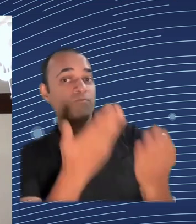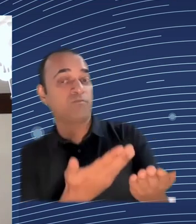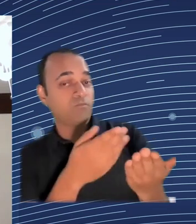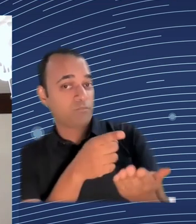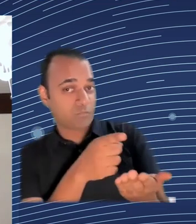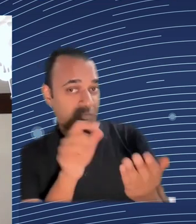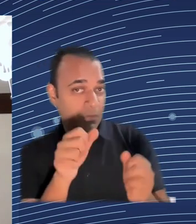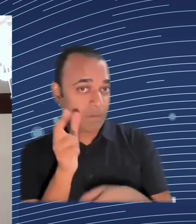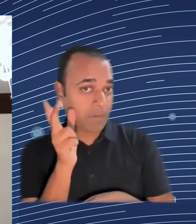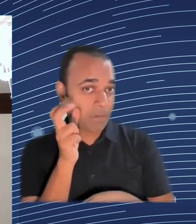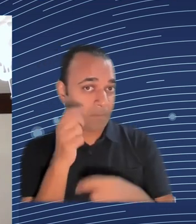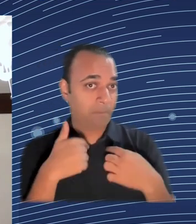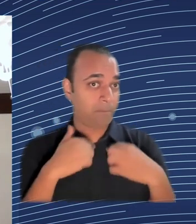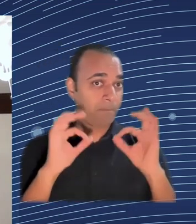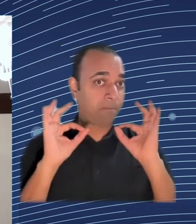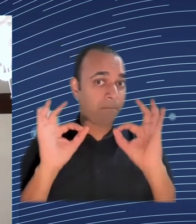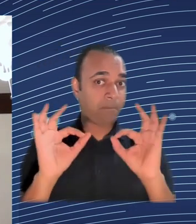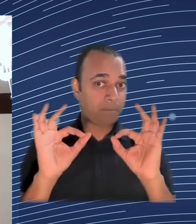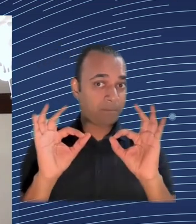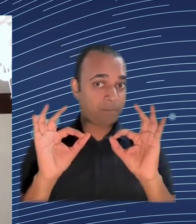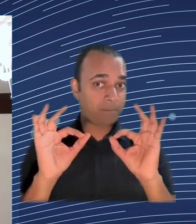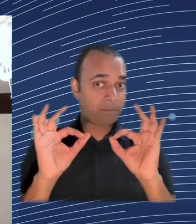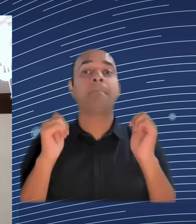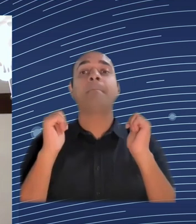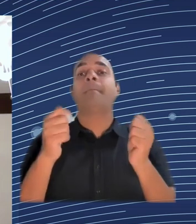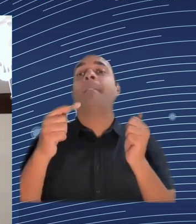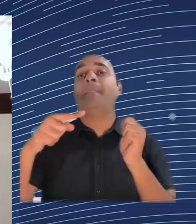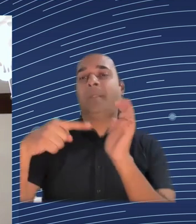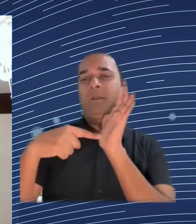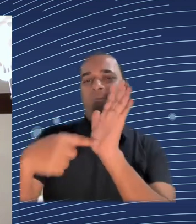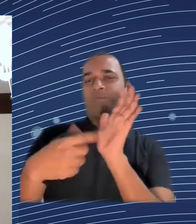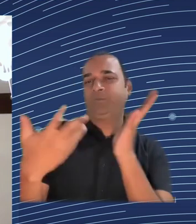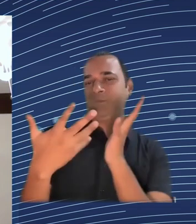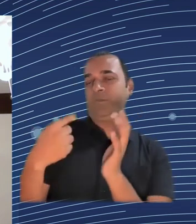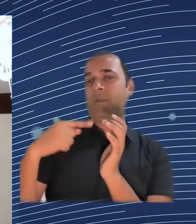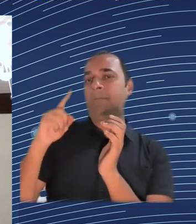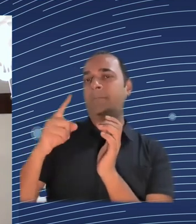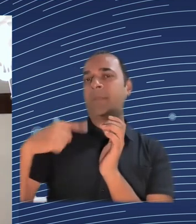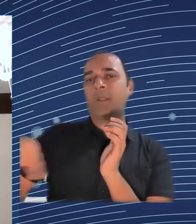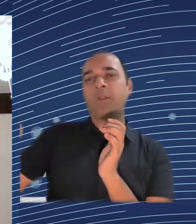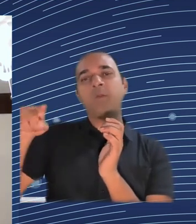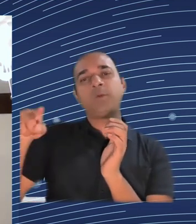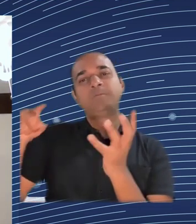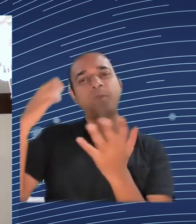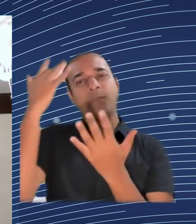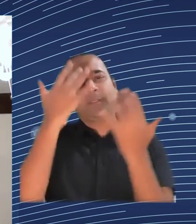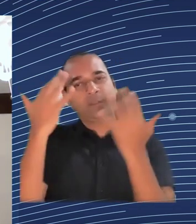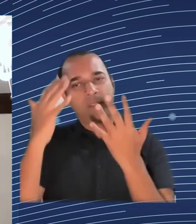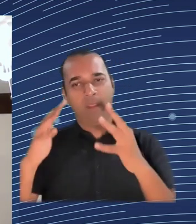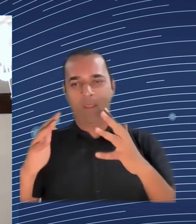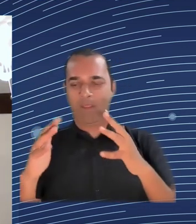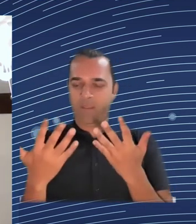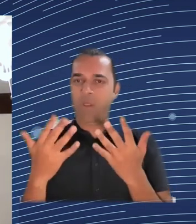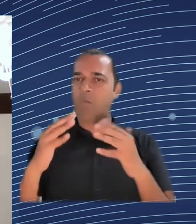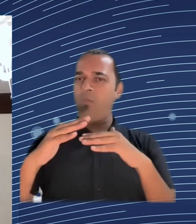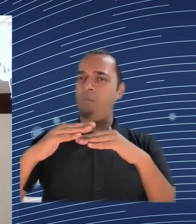cohesion policy has to be, cohesion has to be a goal for all policies, not just for cohesion policy. It has to be